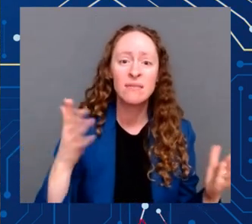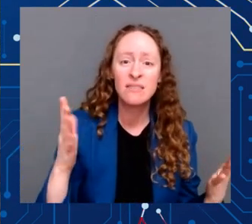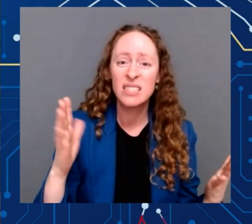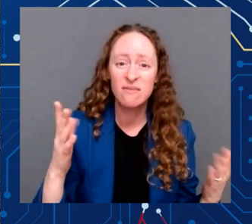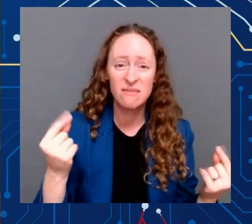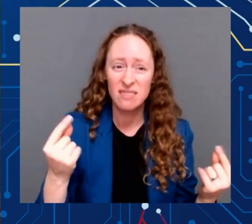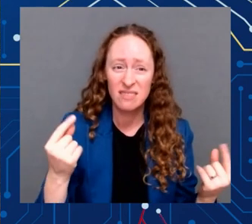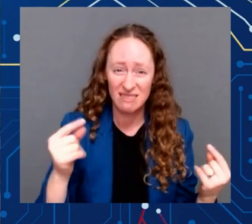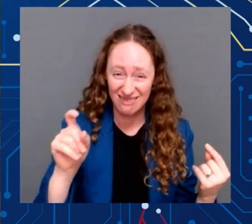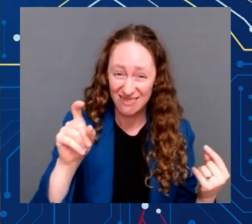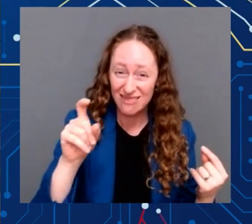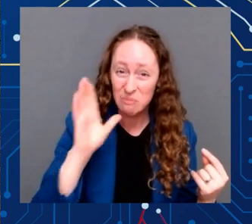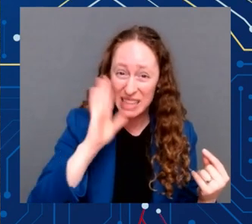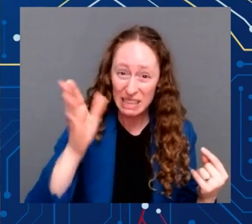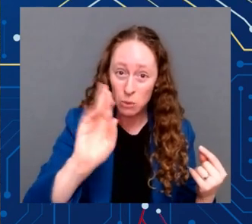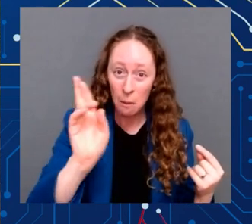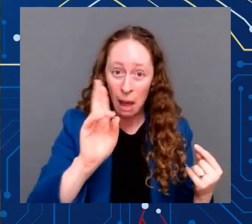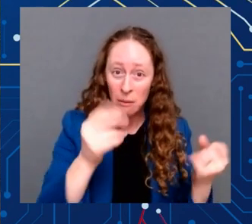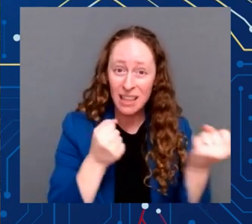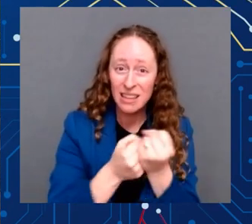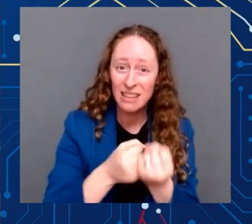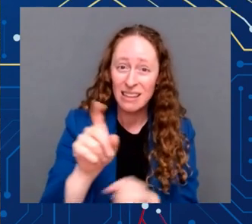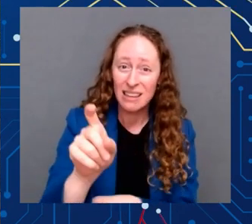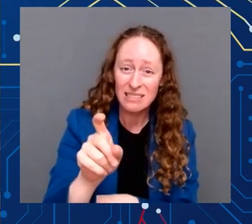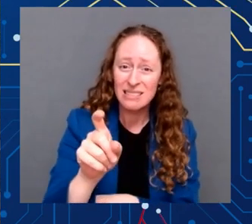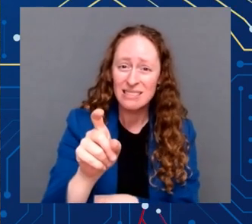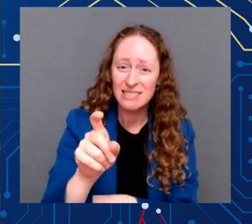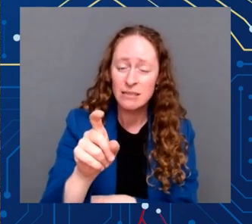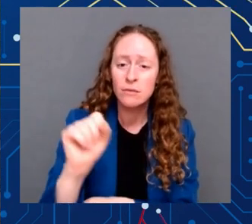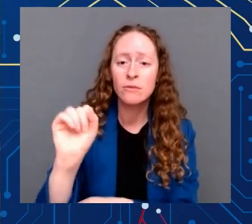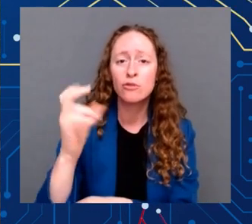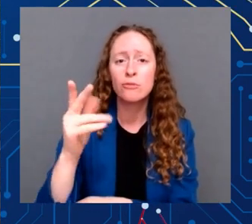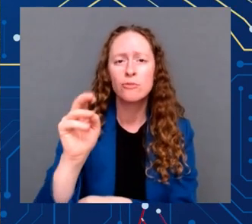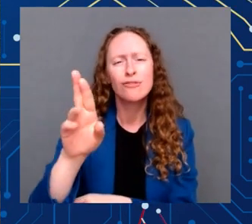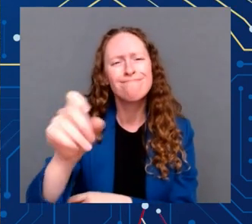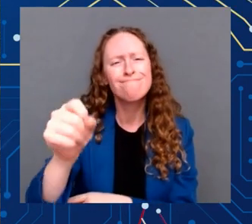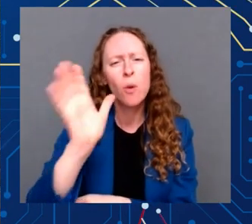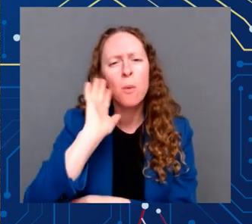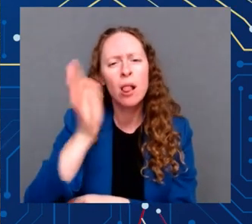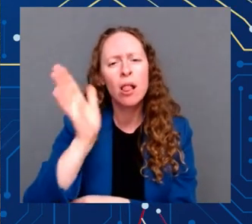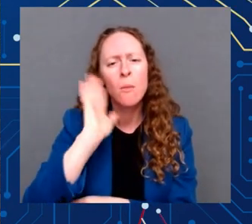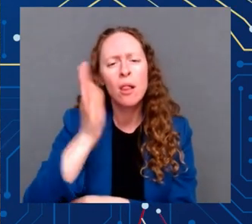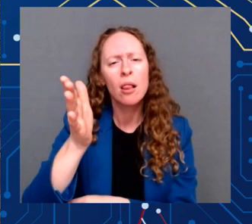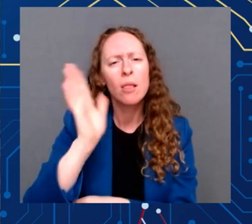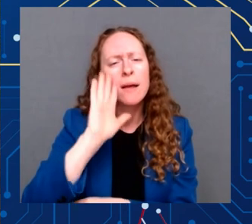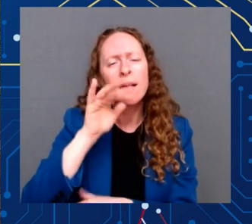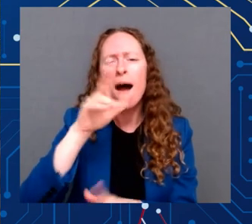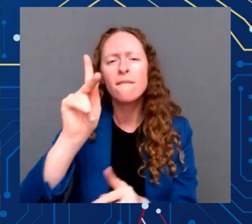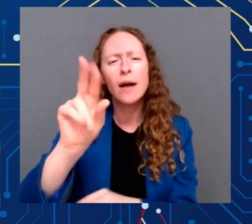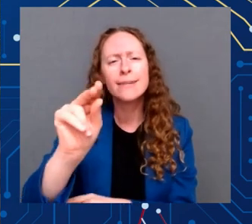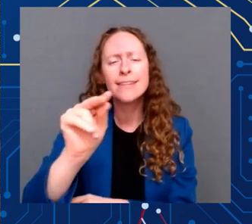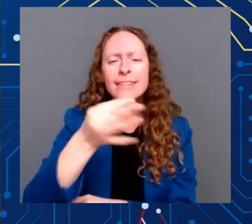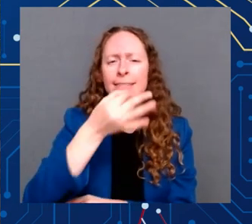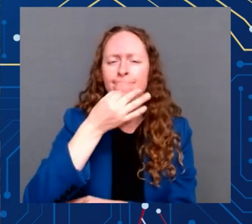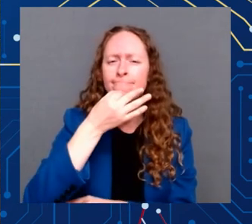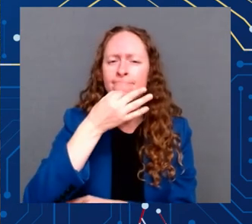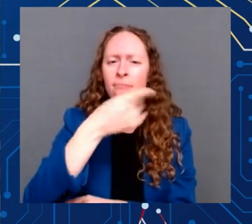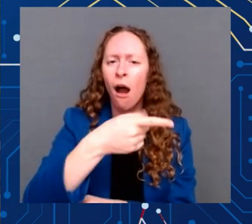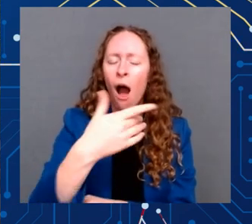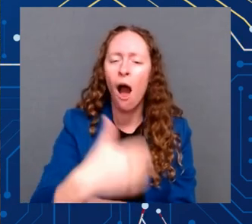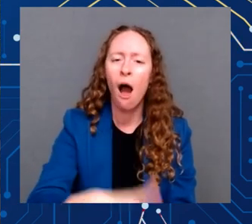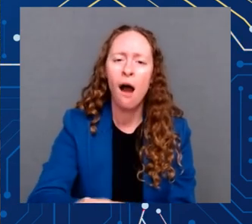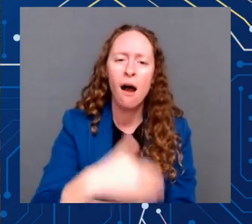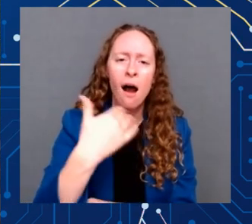yes, I will not give up. I will not give up. I will not give up. So thank you so much for your commitment and your leadership and to your chairs.